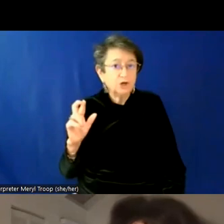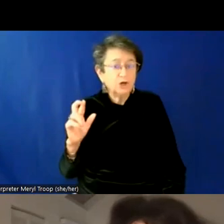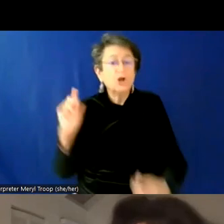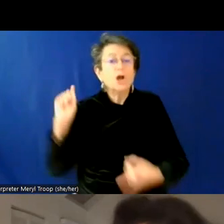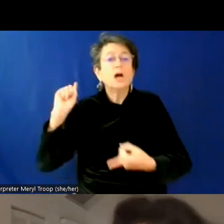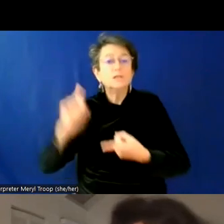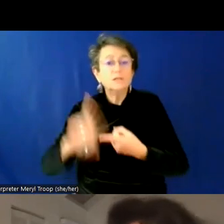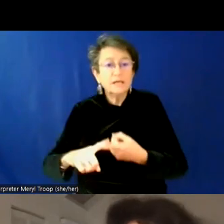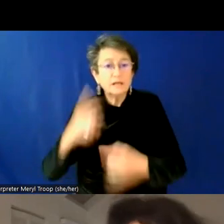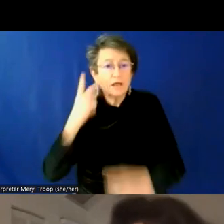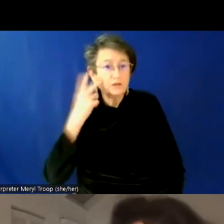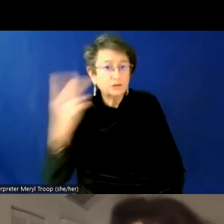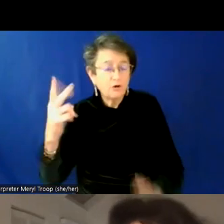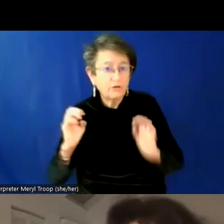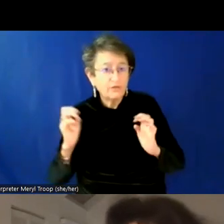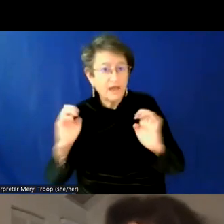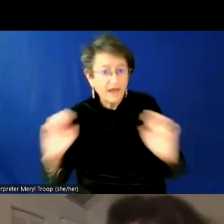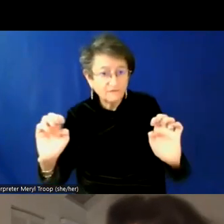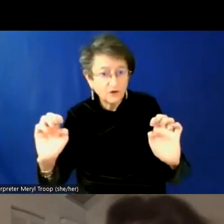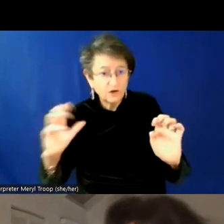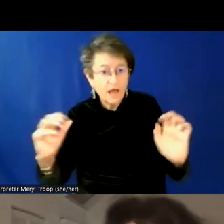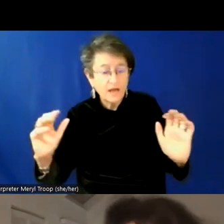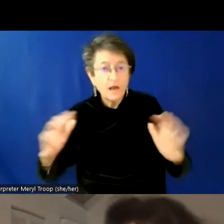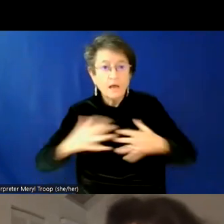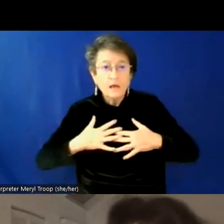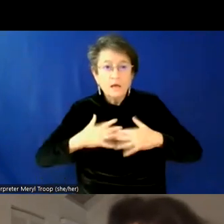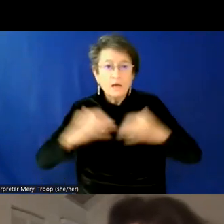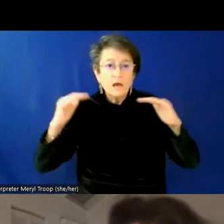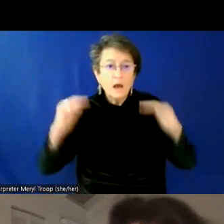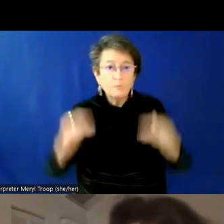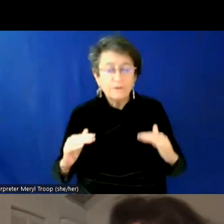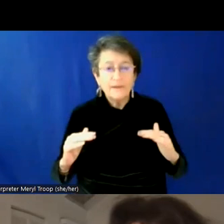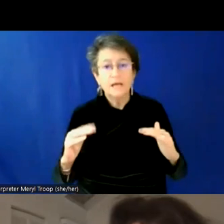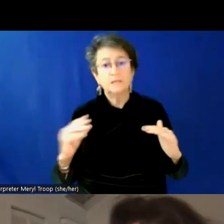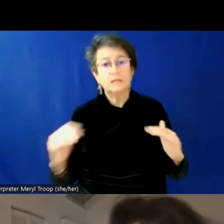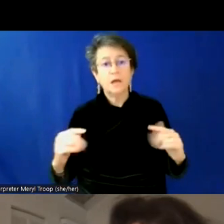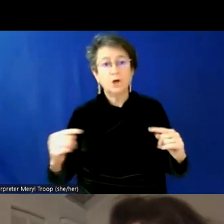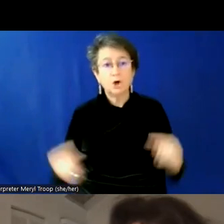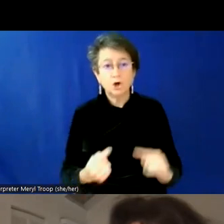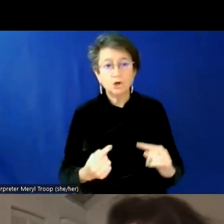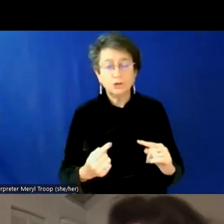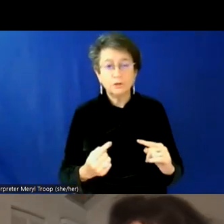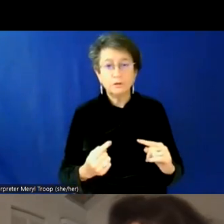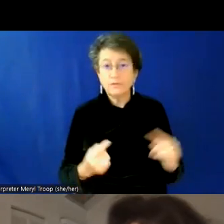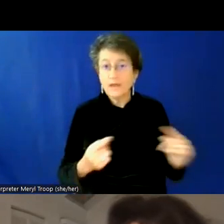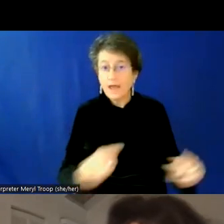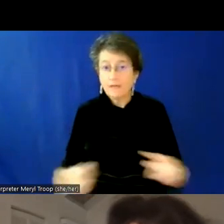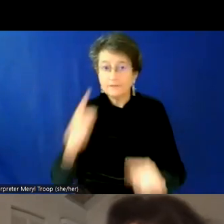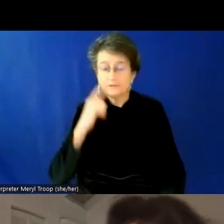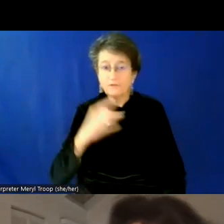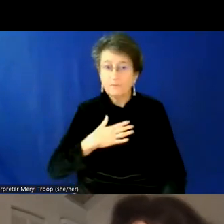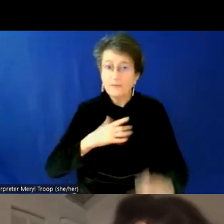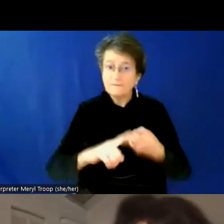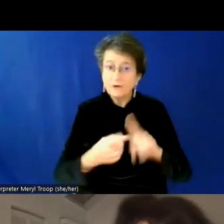the effort and the compromise and the hurt that occurs, um, for my friends who